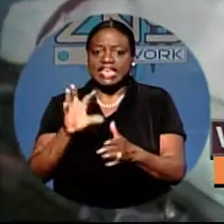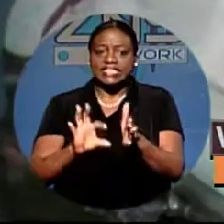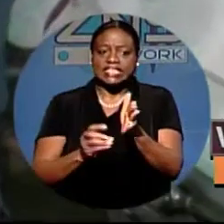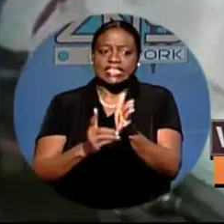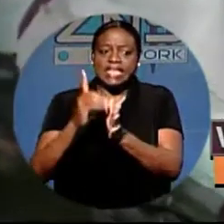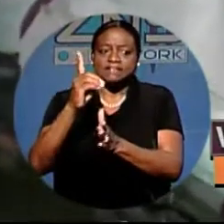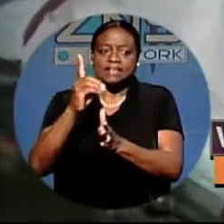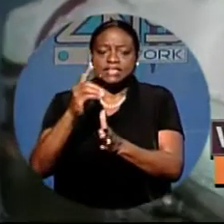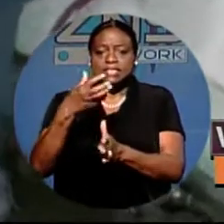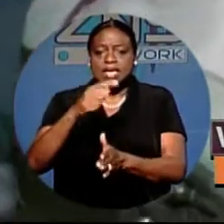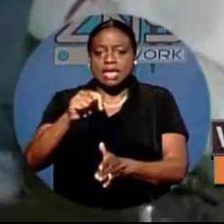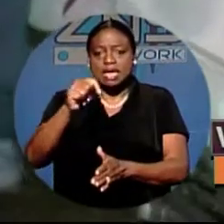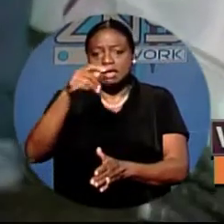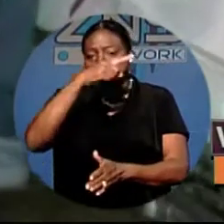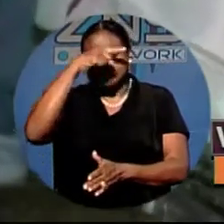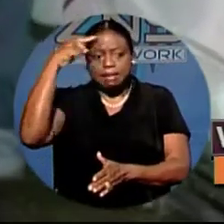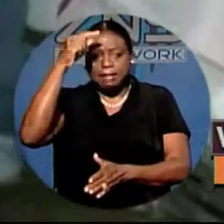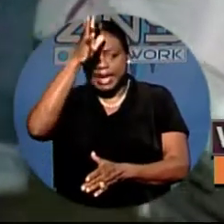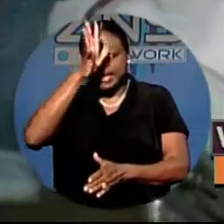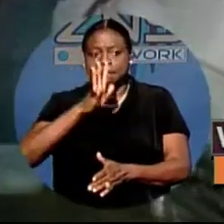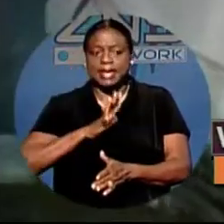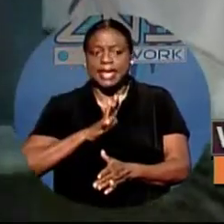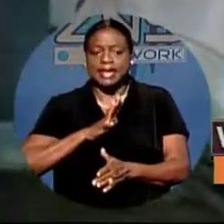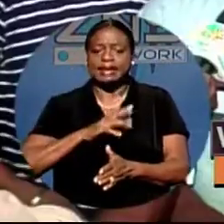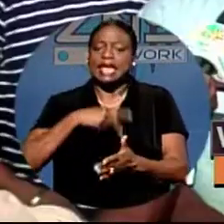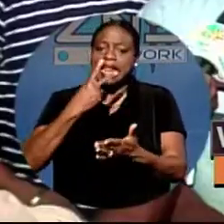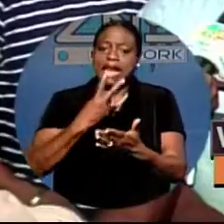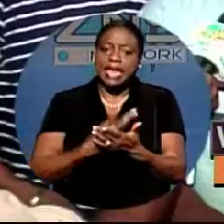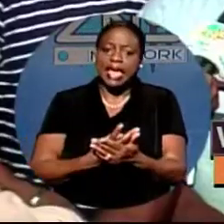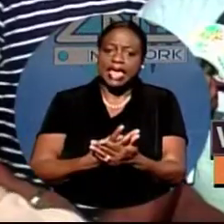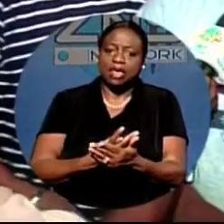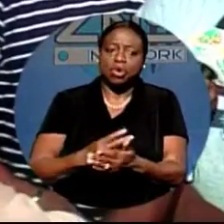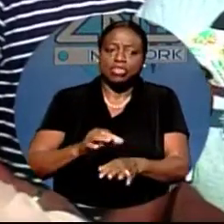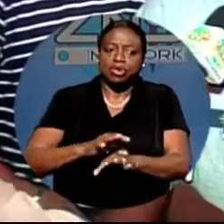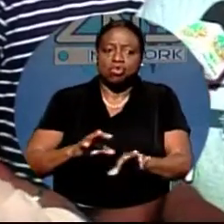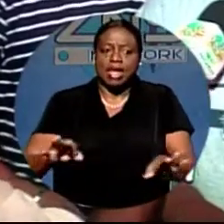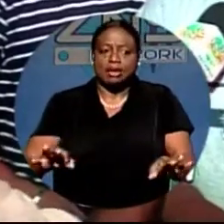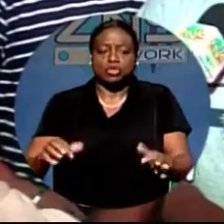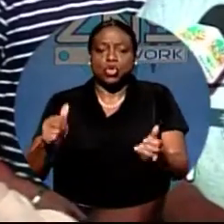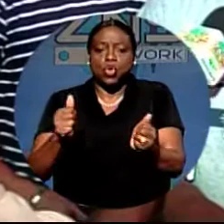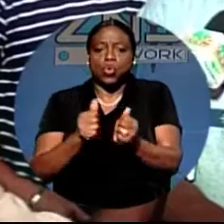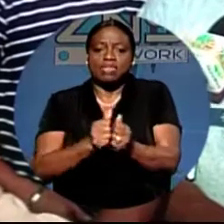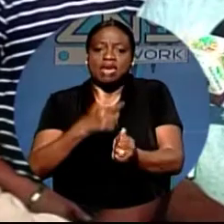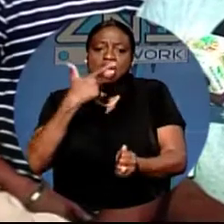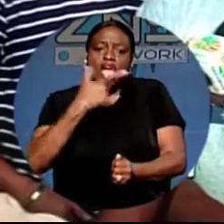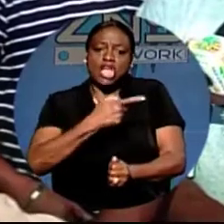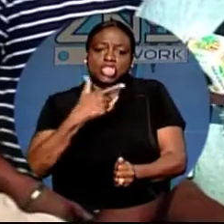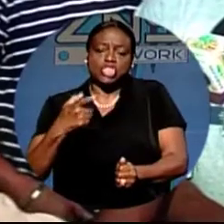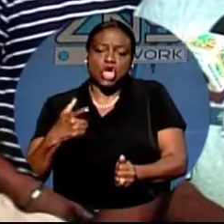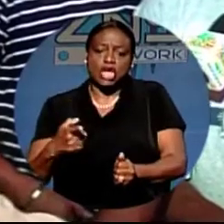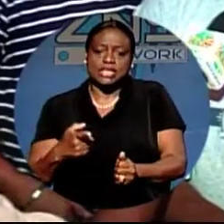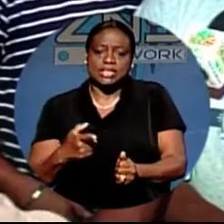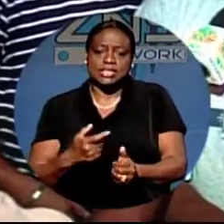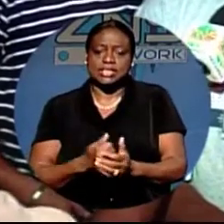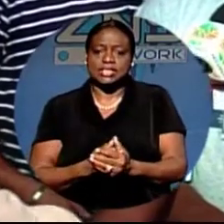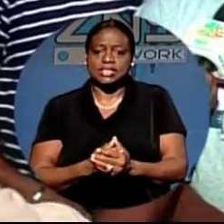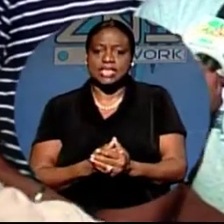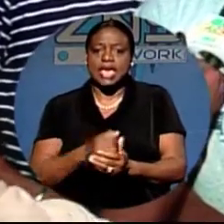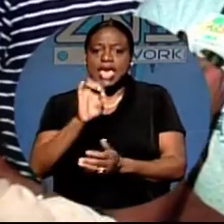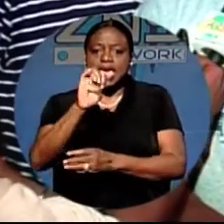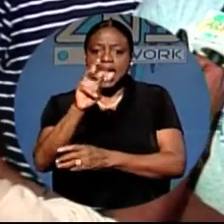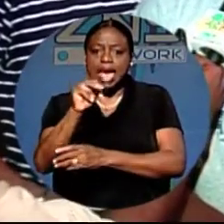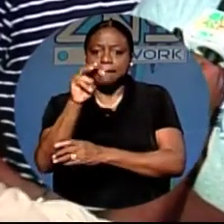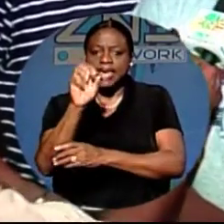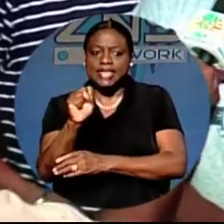a male, a dark male, lying on the ground with apparent gunshot wounds. EMS personnel came on the